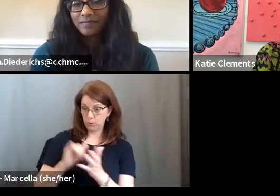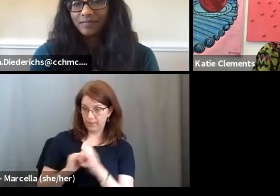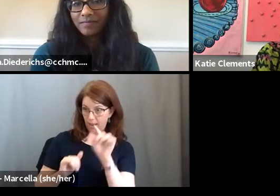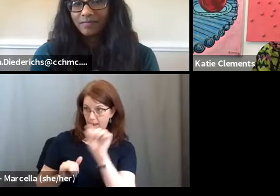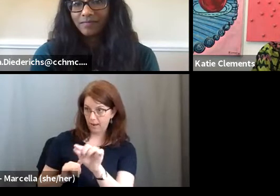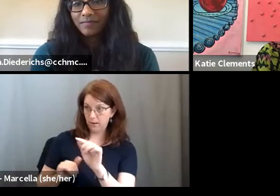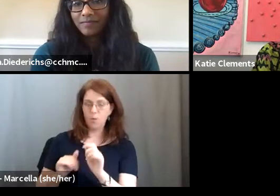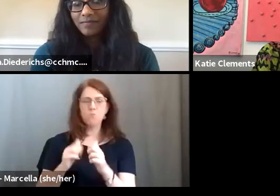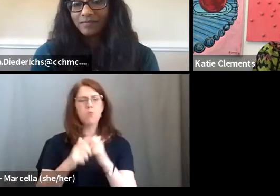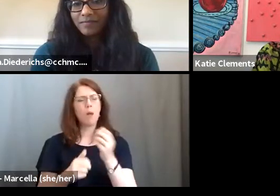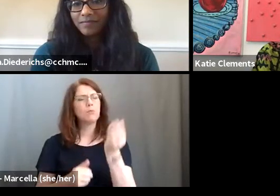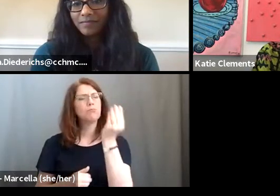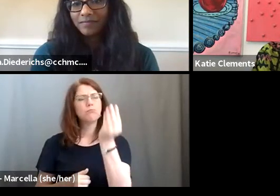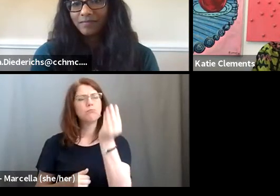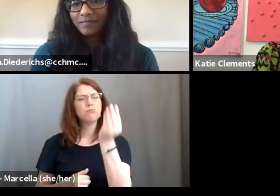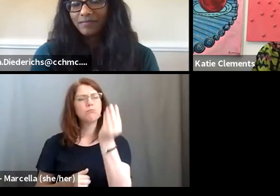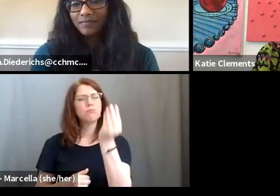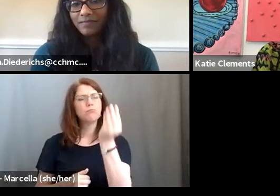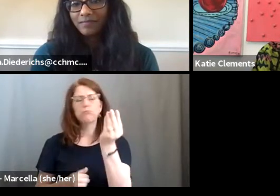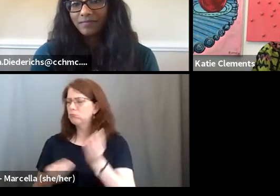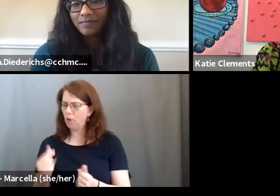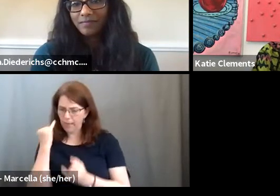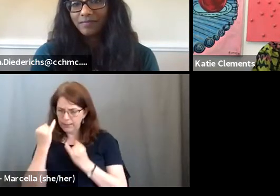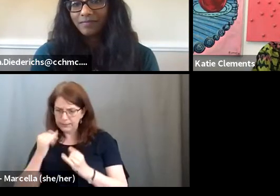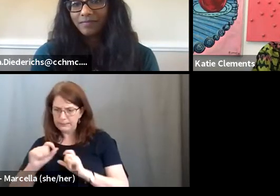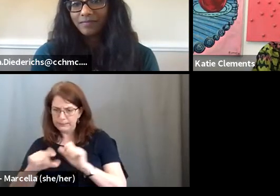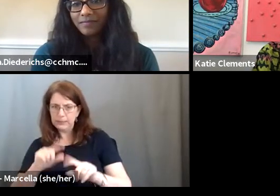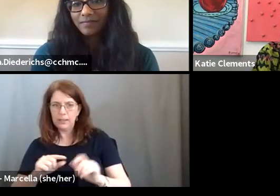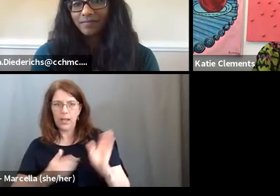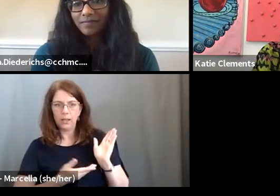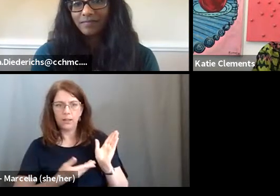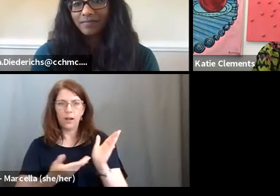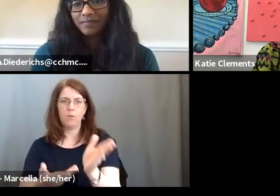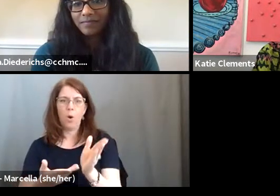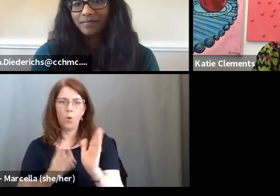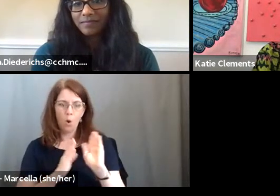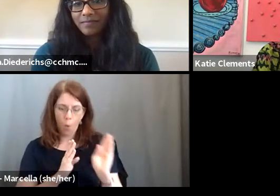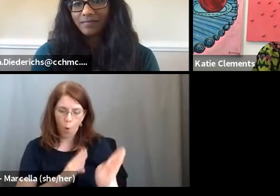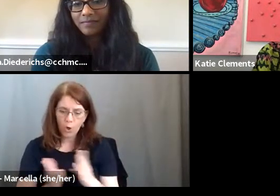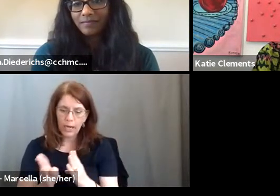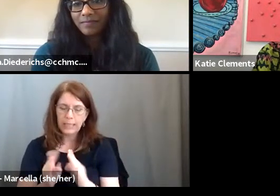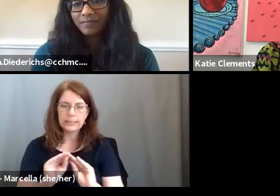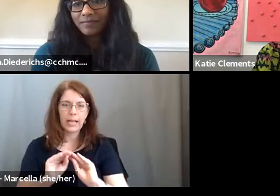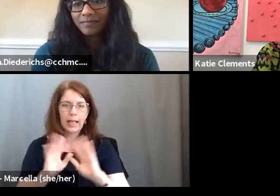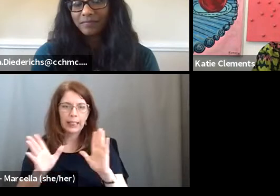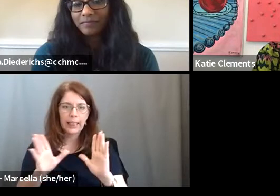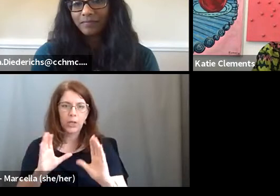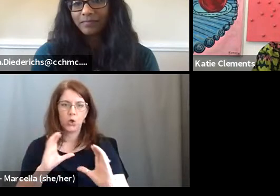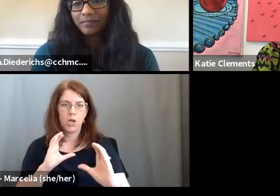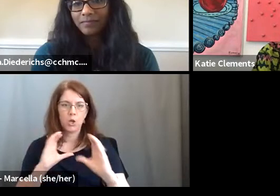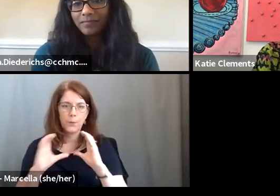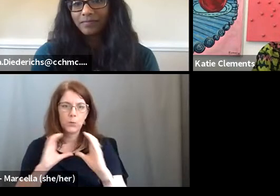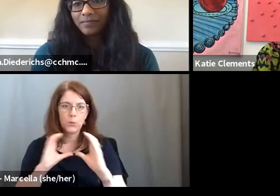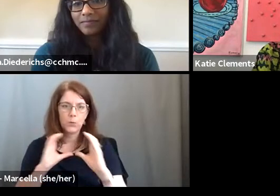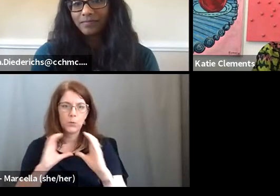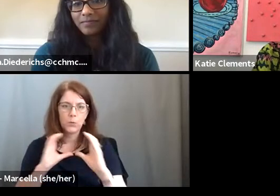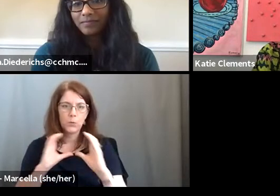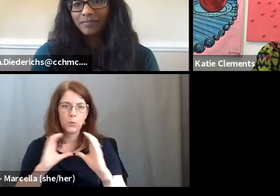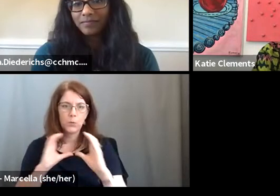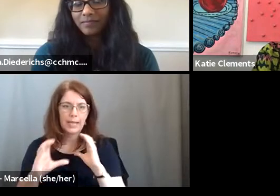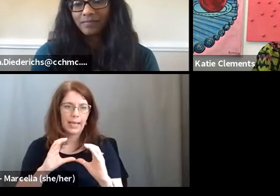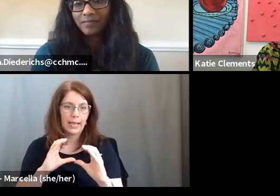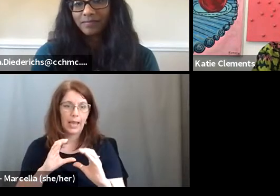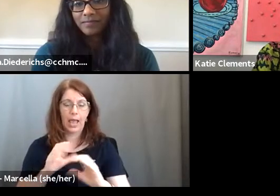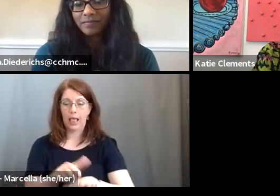we should solve it and come forward, organized, clear, communicate, and be